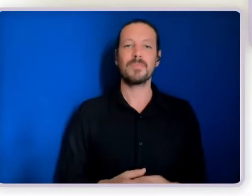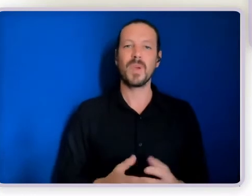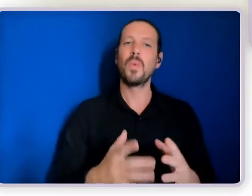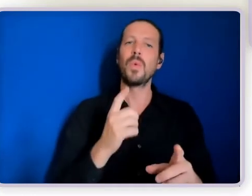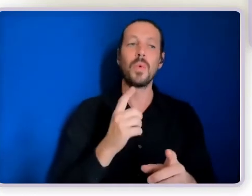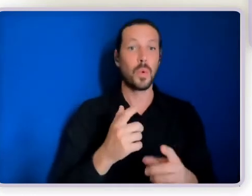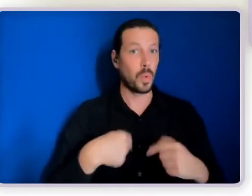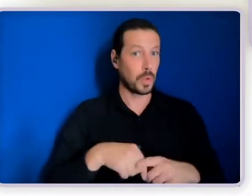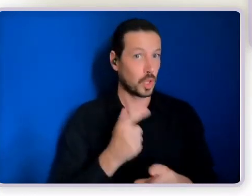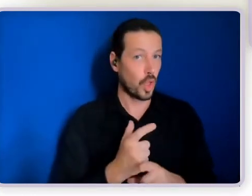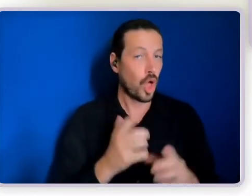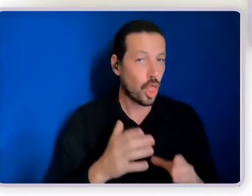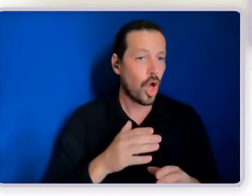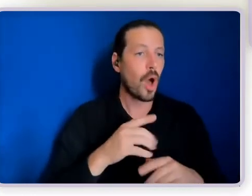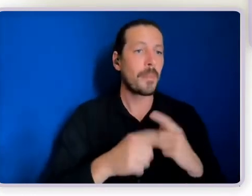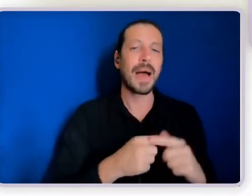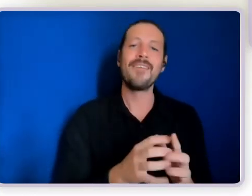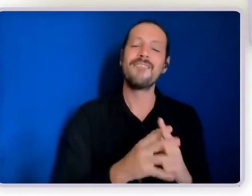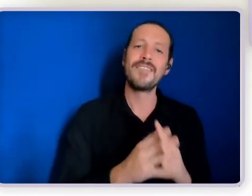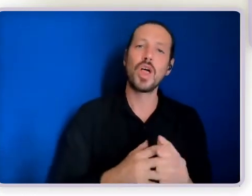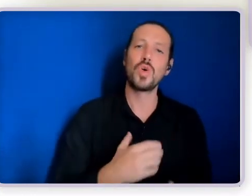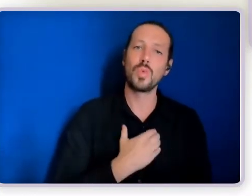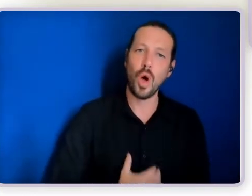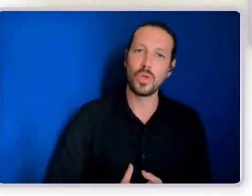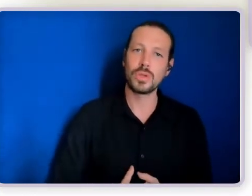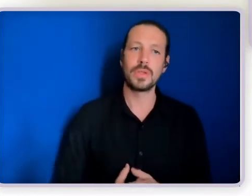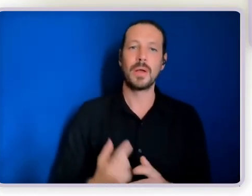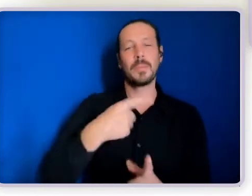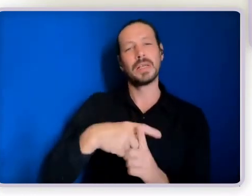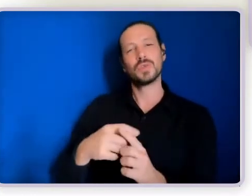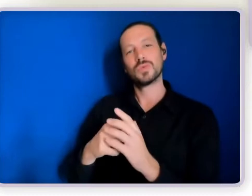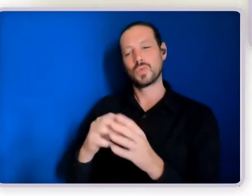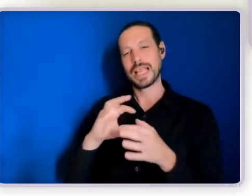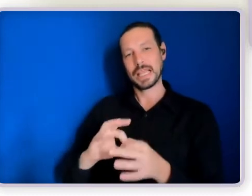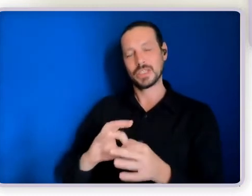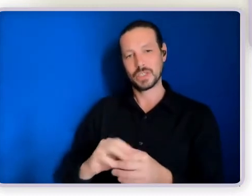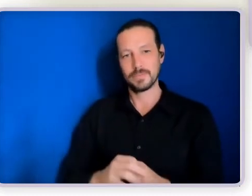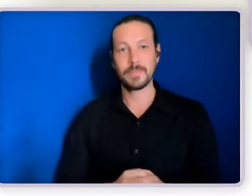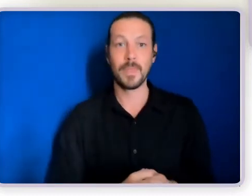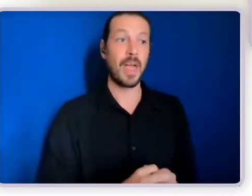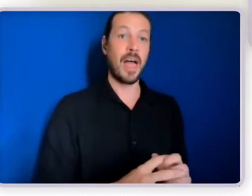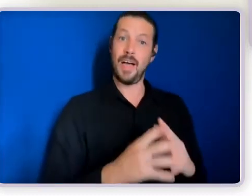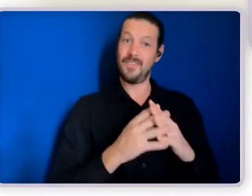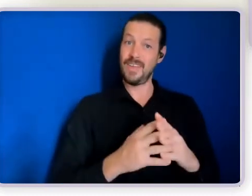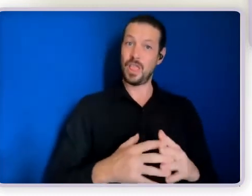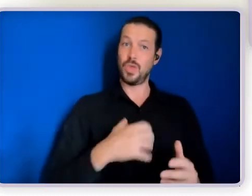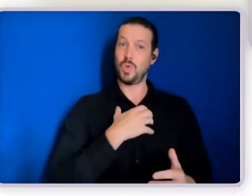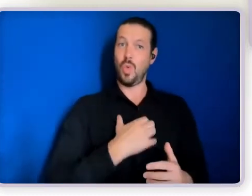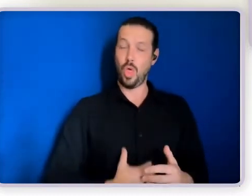relationships. And the idea of valued roles is paramount because it, in a way, it counters the